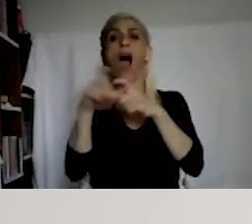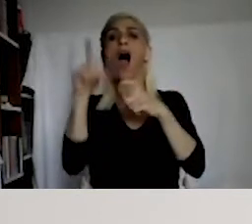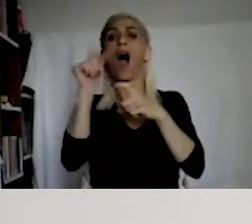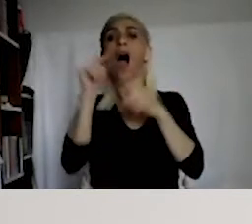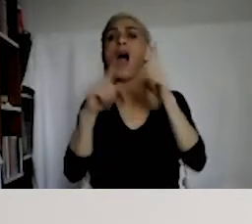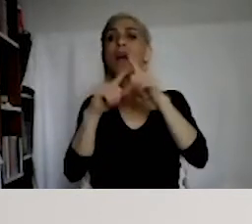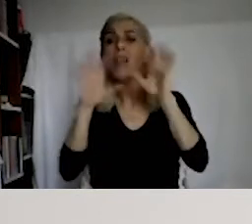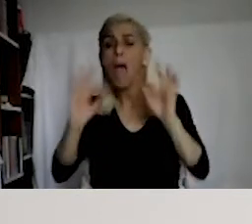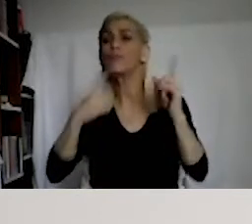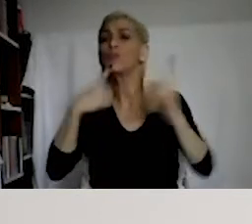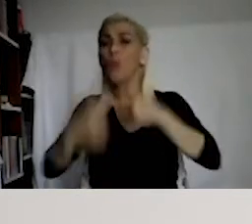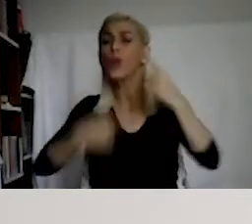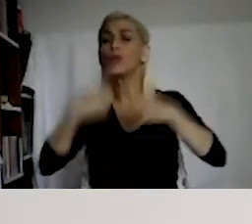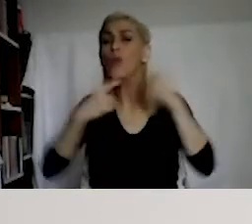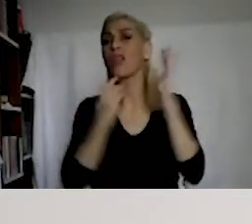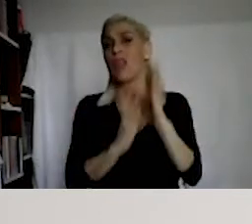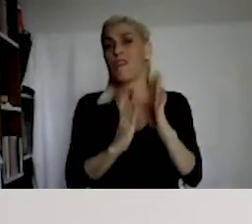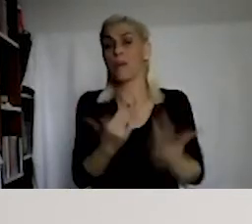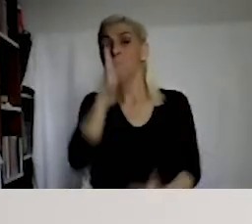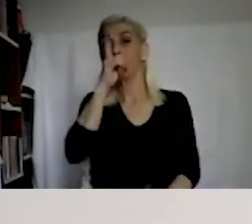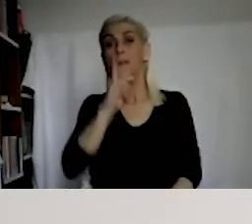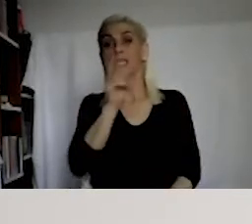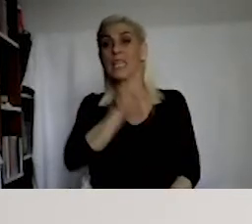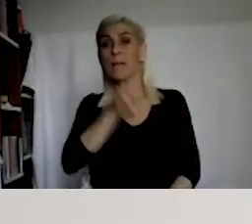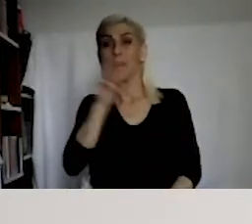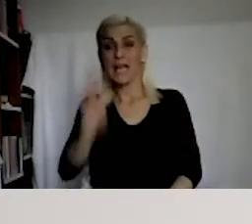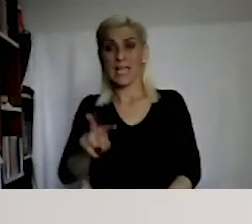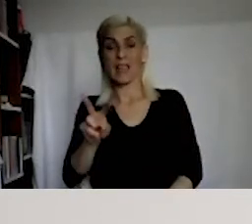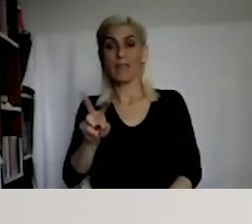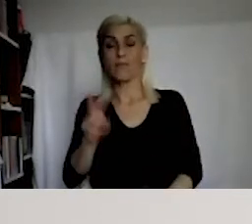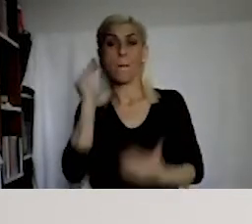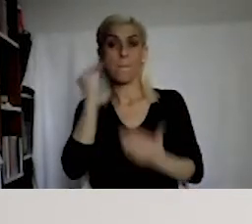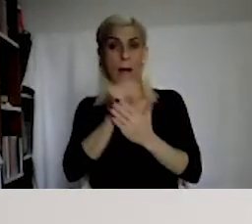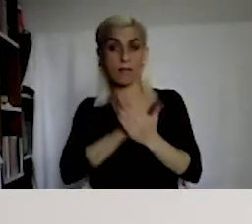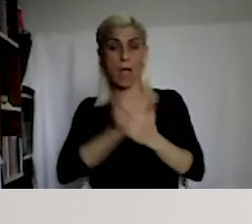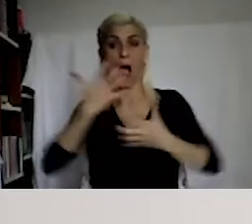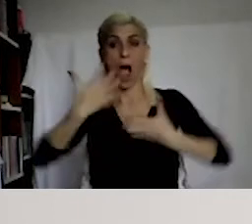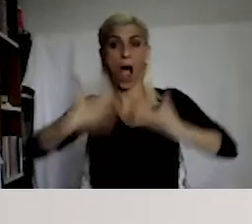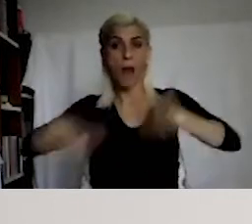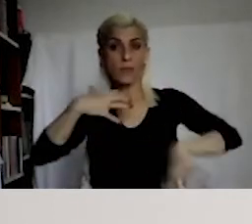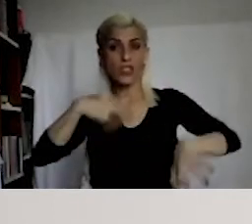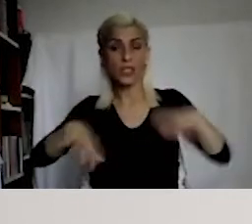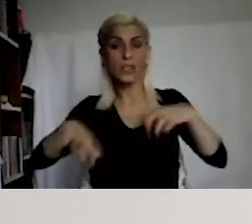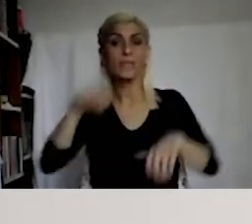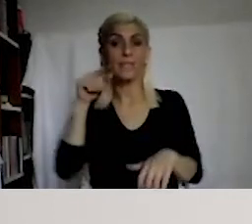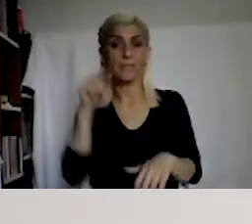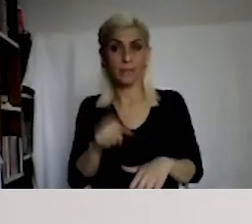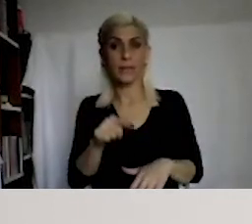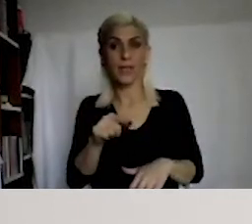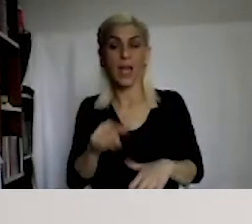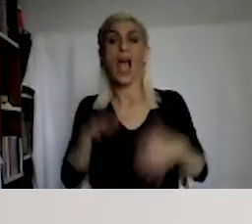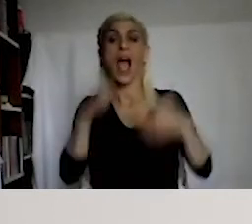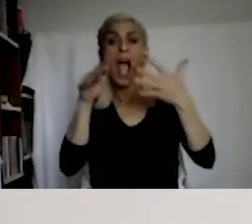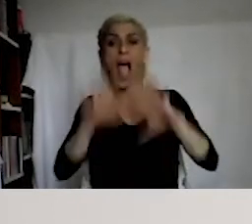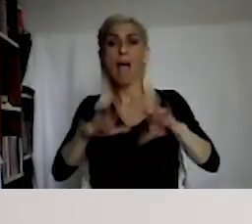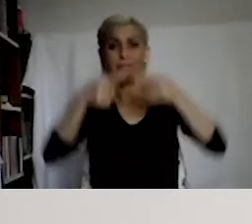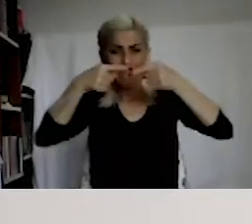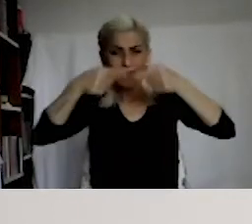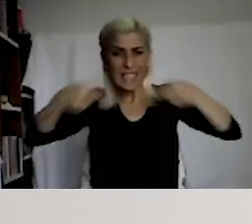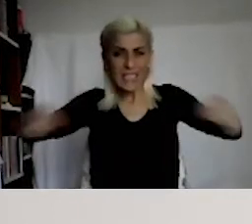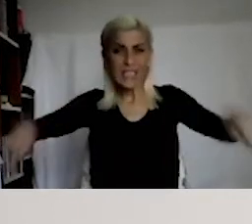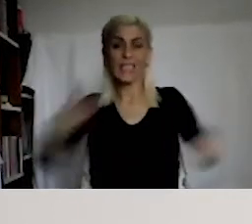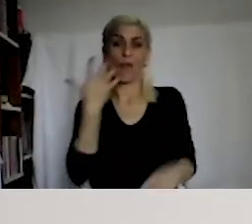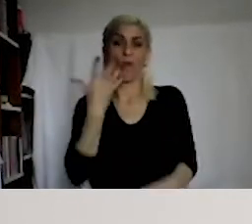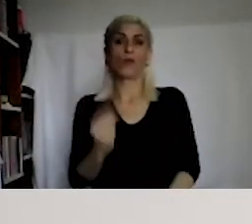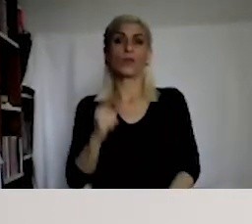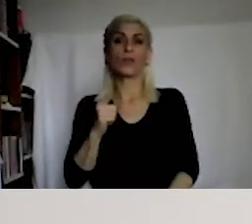amend Article 122, because discrimination grounds in this article are very limited. And